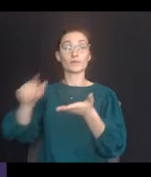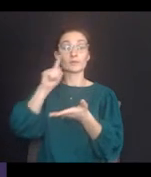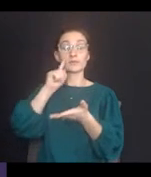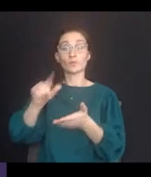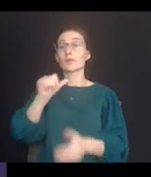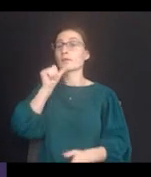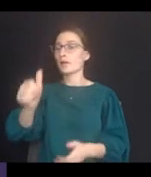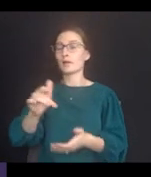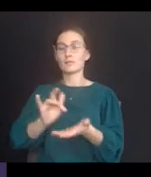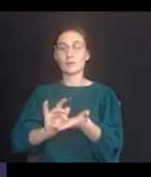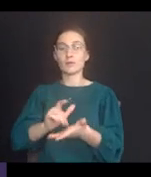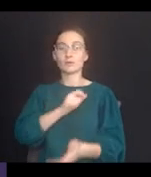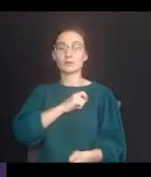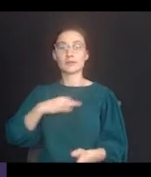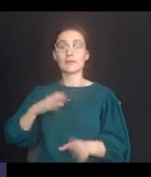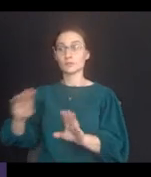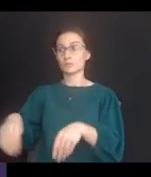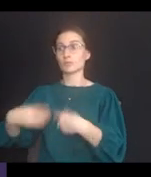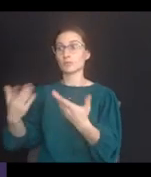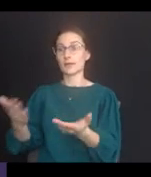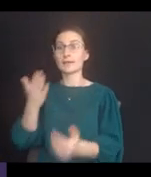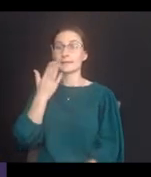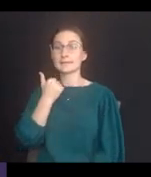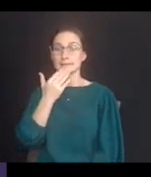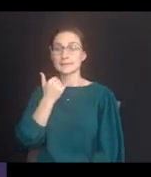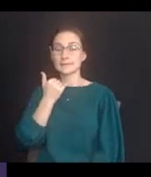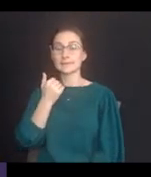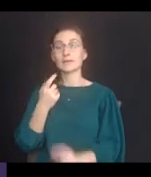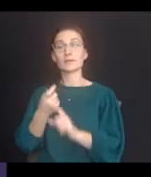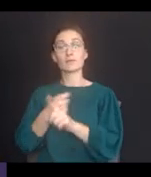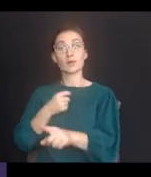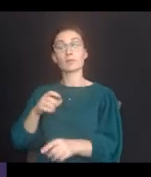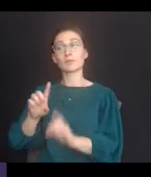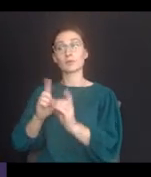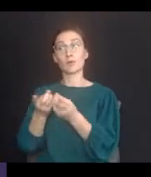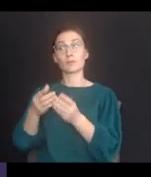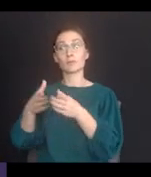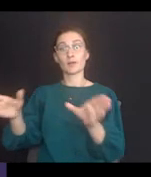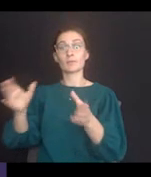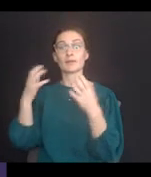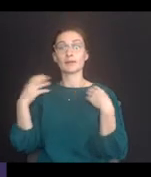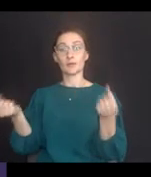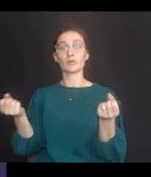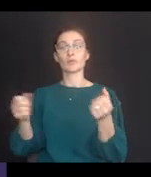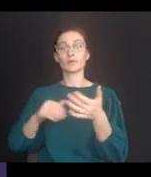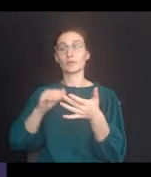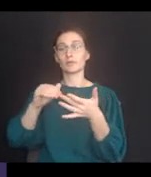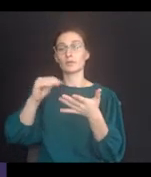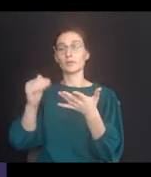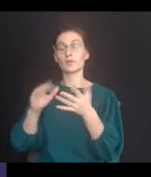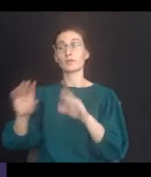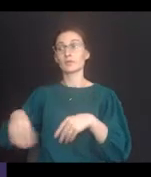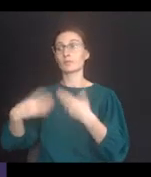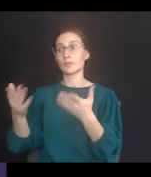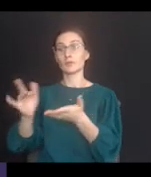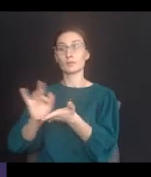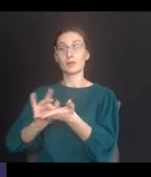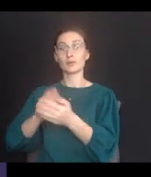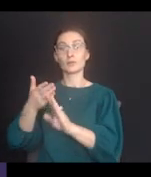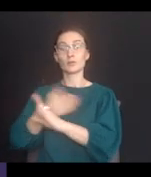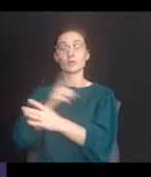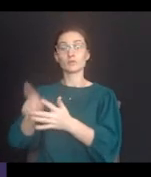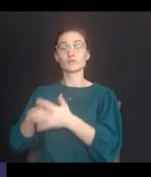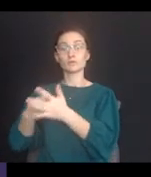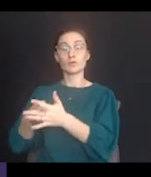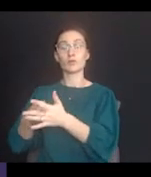non-medical staff to administer insulin and glucagon from the state's Department of Public Health to administer certain medications before the